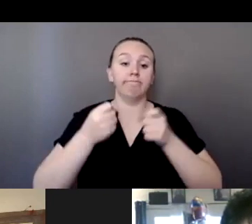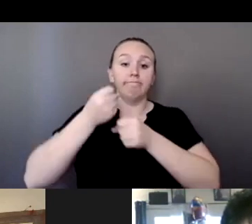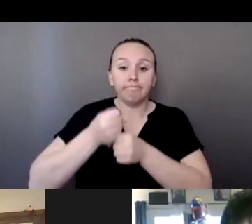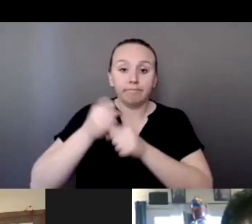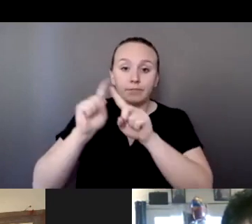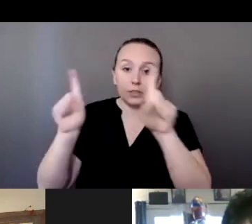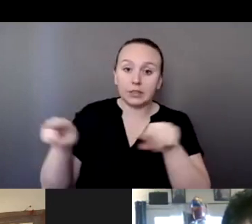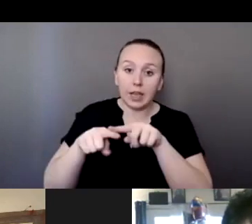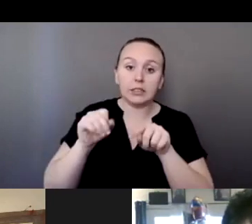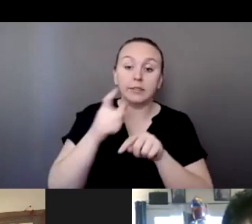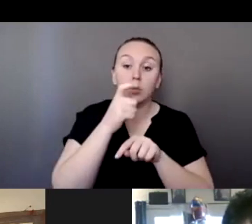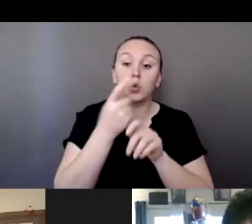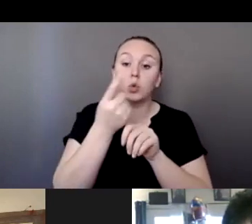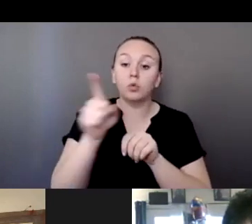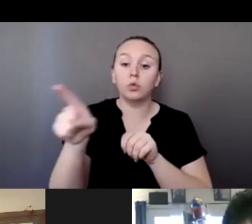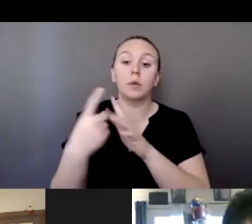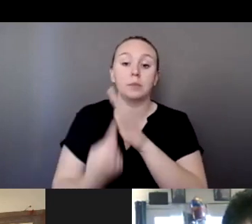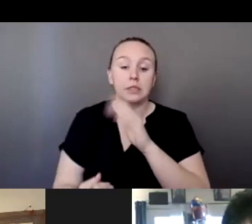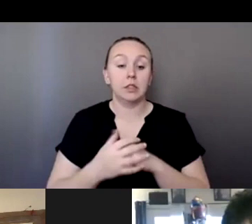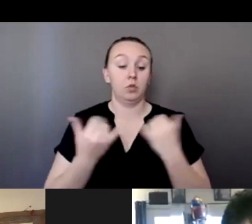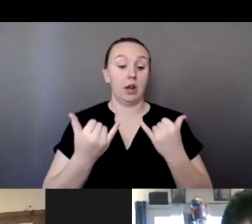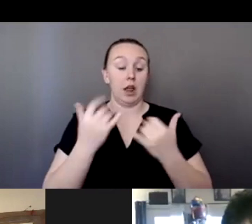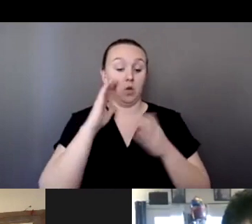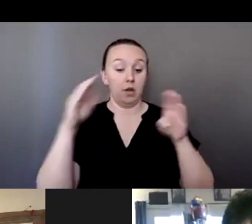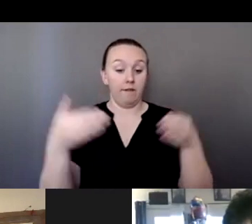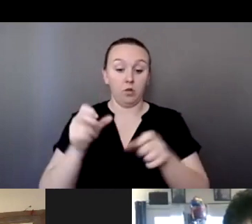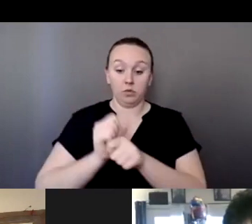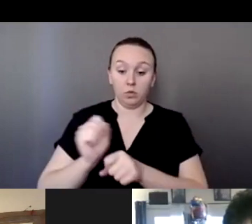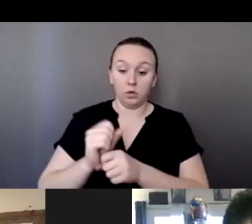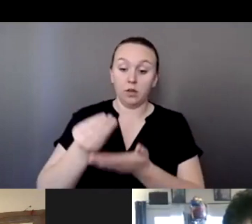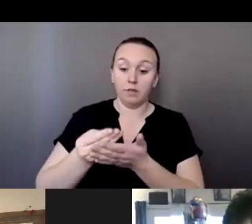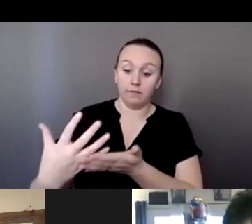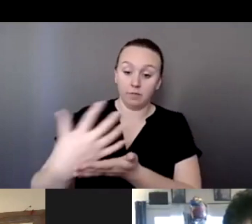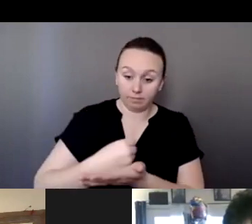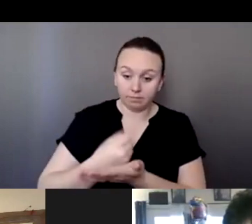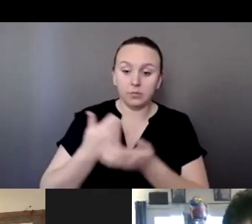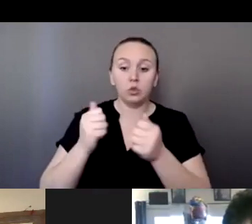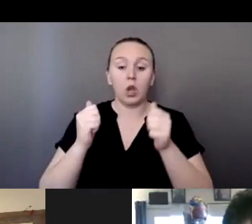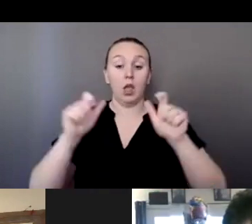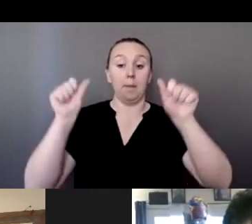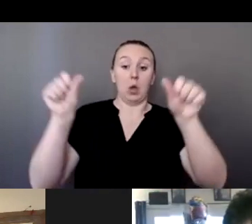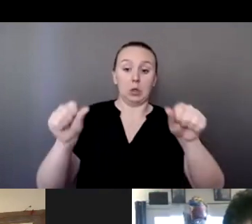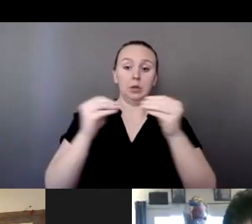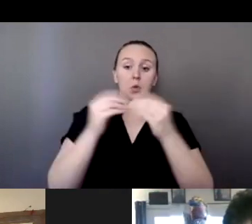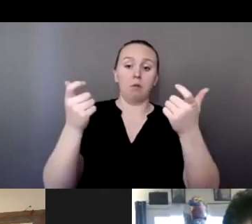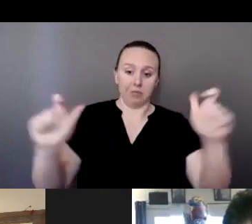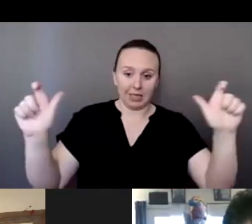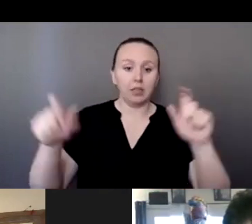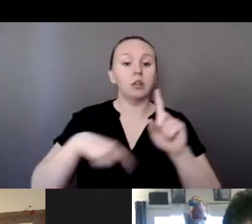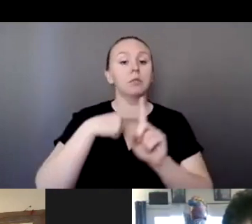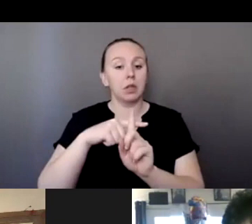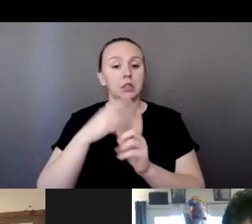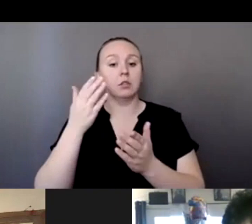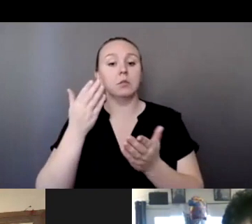Right now we're working on a fundraiser to try and get bigger posters and make possibly a wrap for